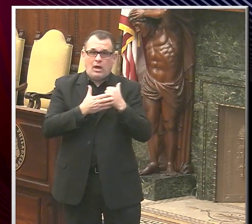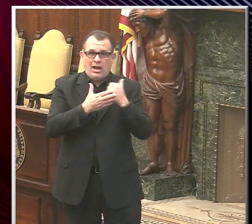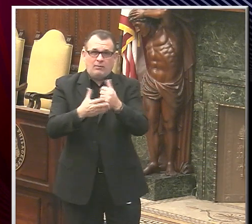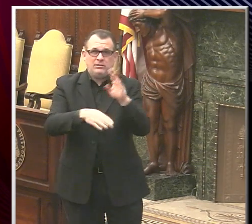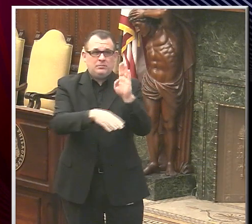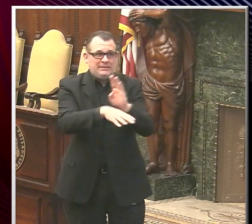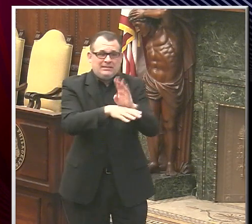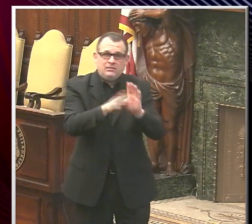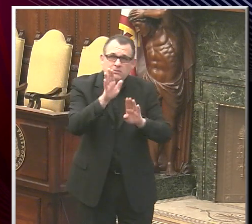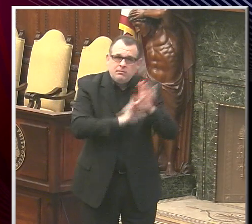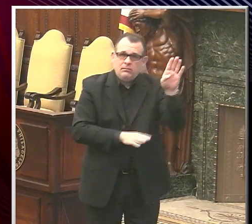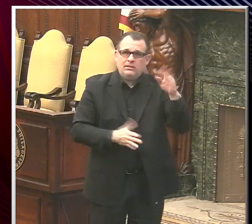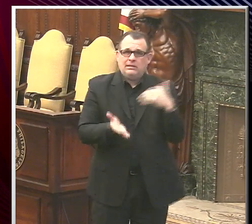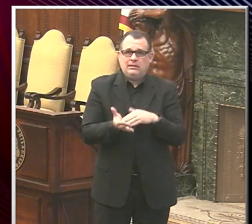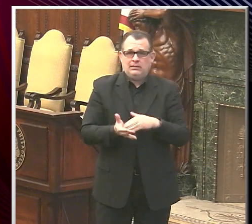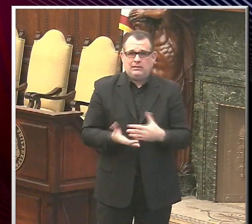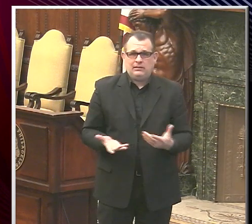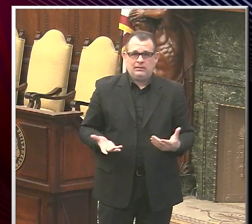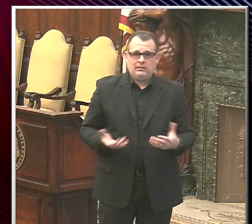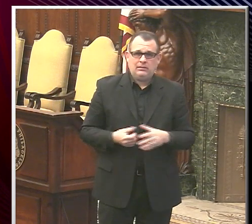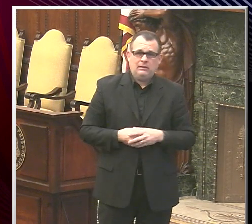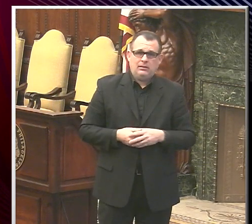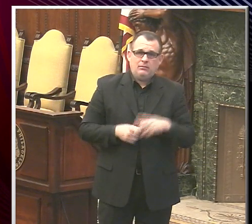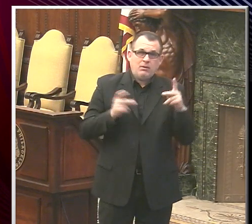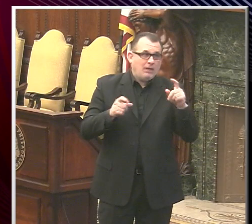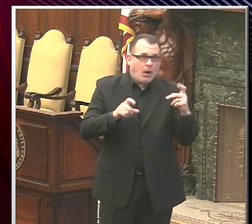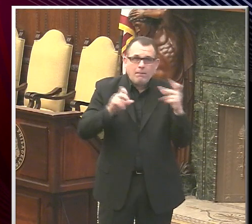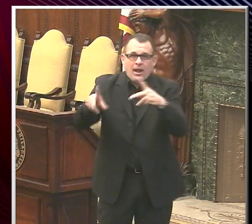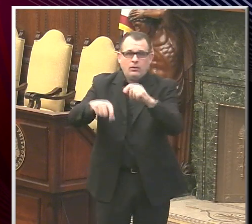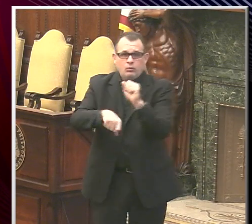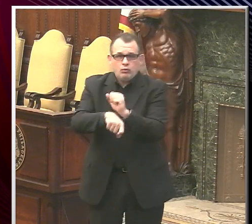and the opportunity to get people back to work while also doing it safely.